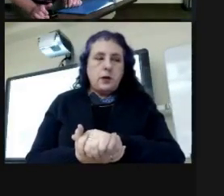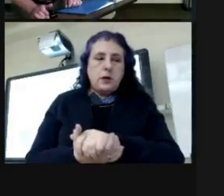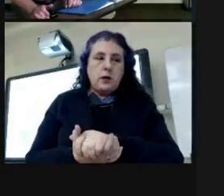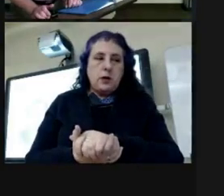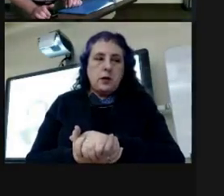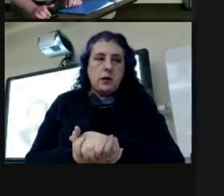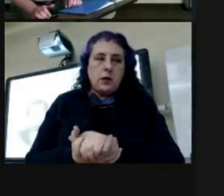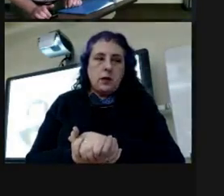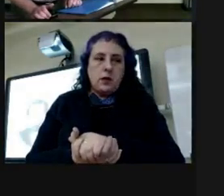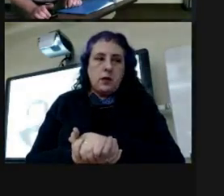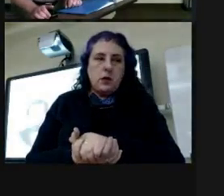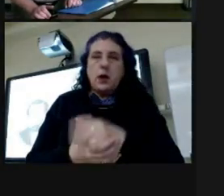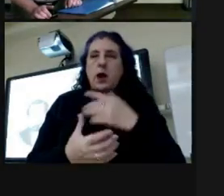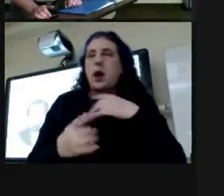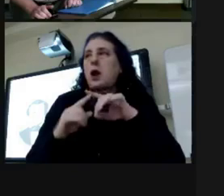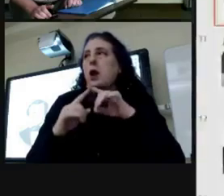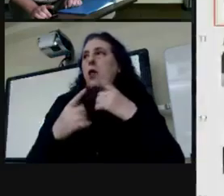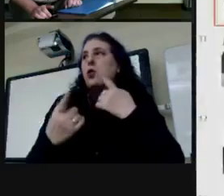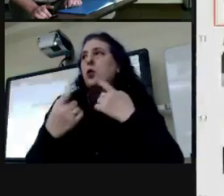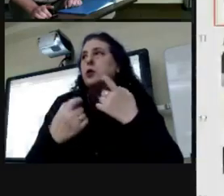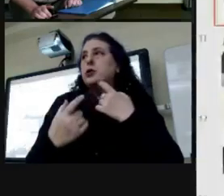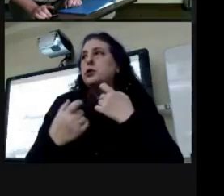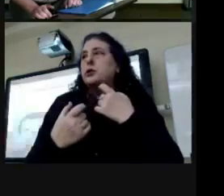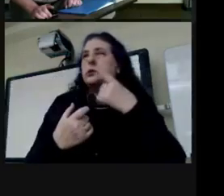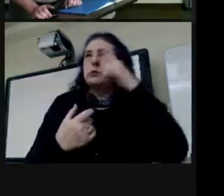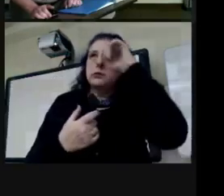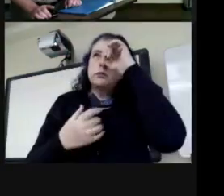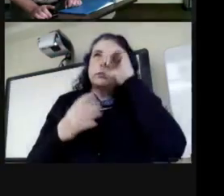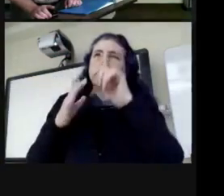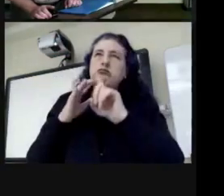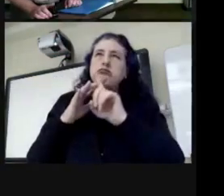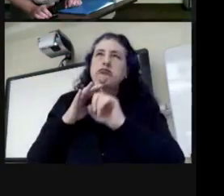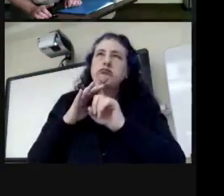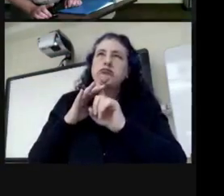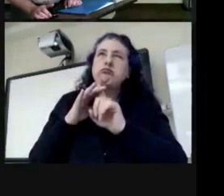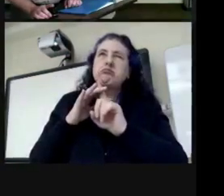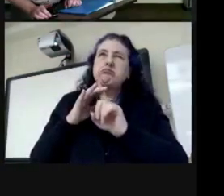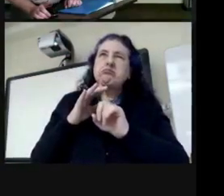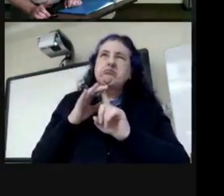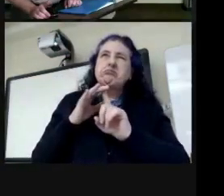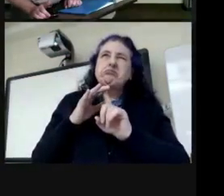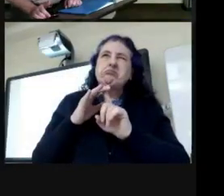I had another question. I'm to remember what it was.